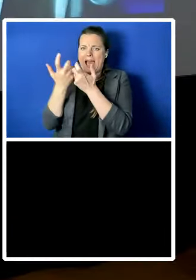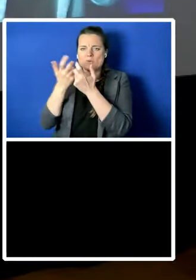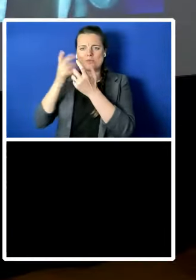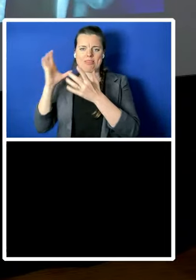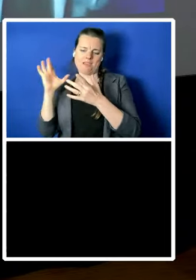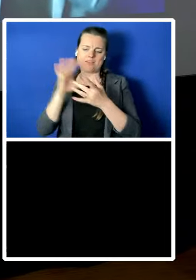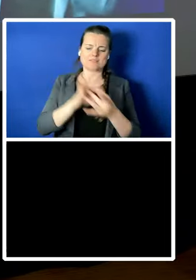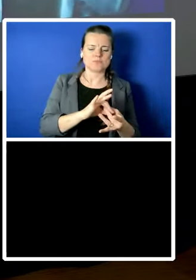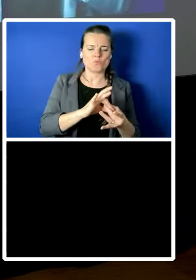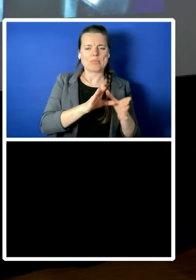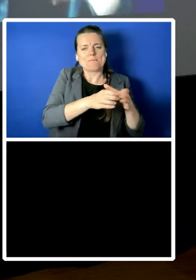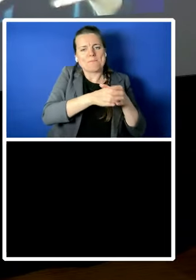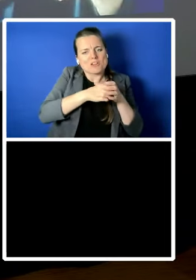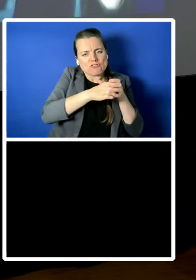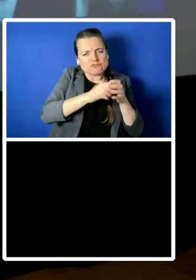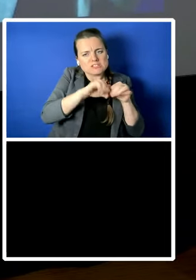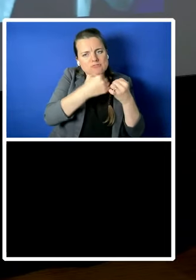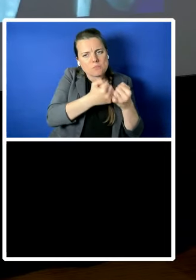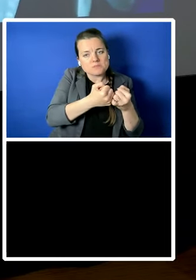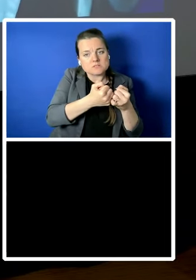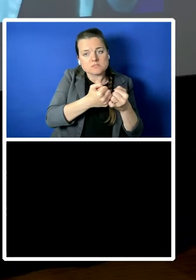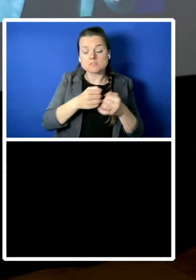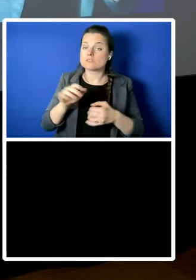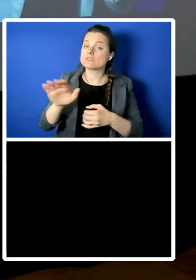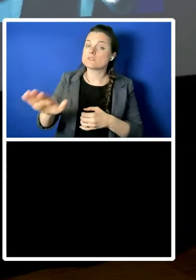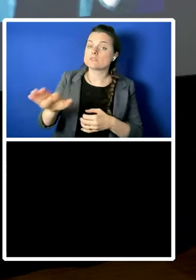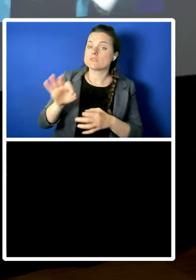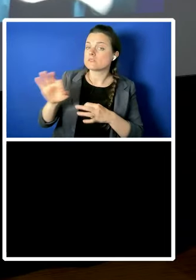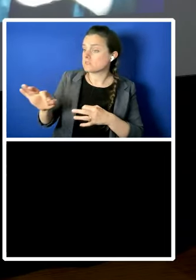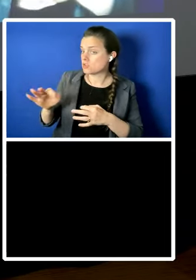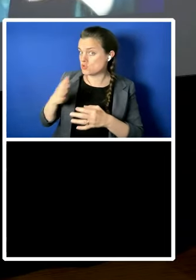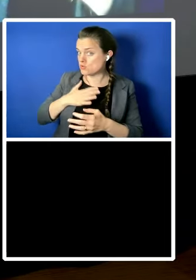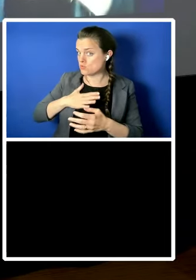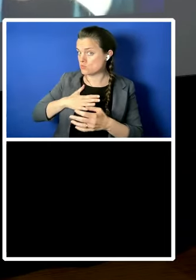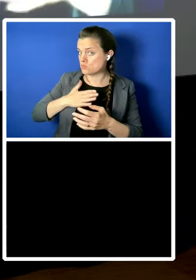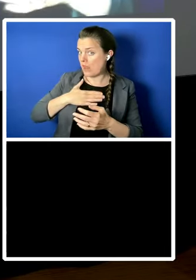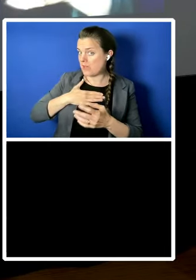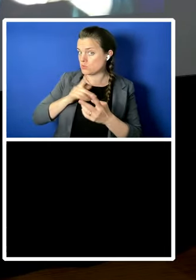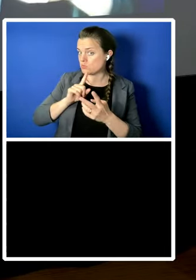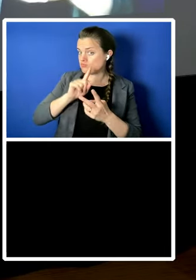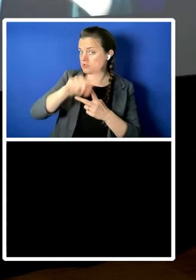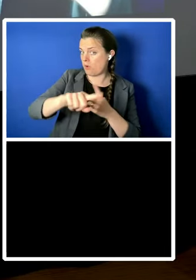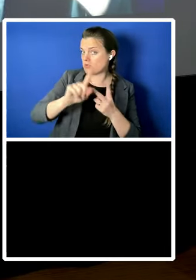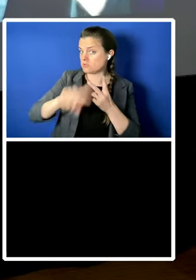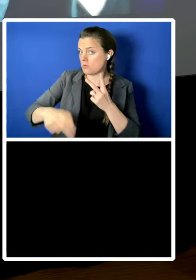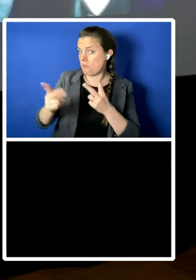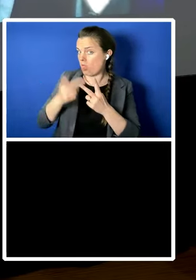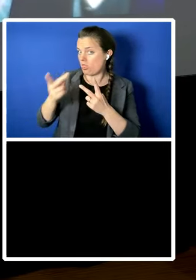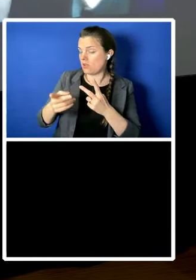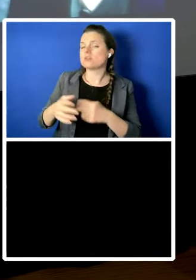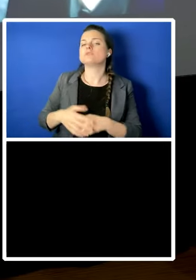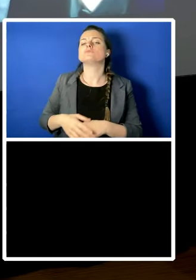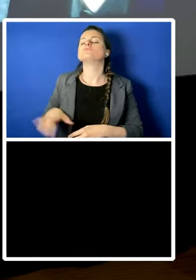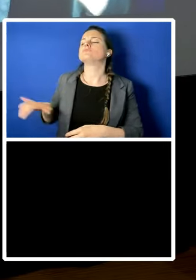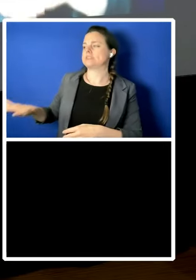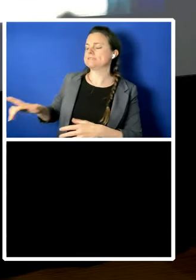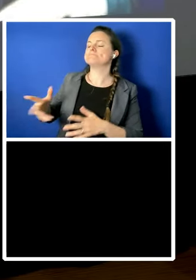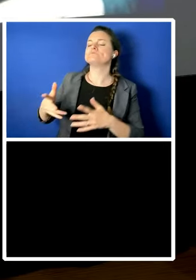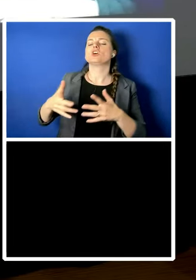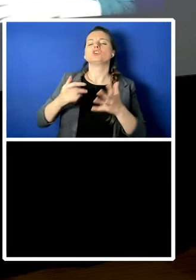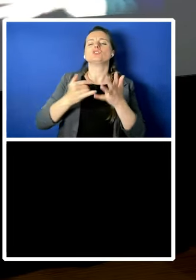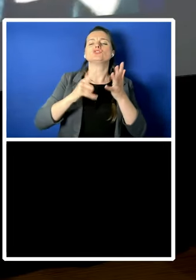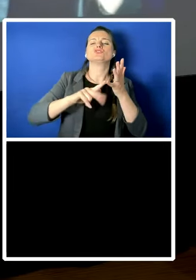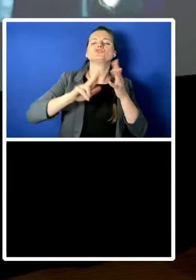do you want to take those two together for them um um sure so so on the suffrage extending the vote to